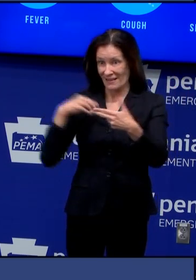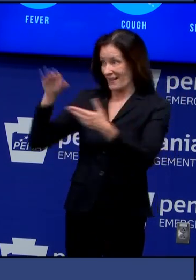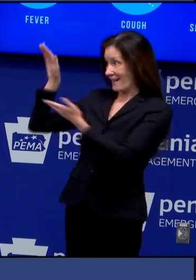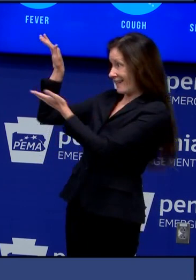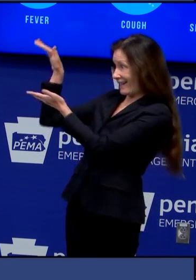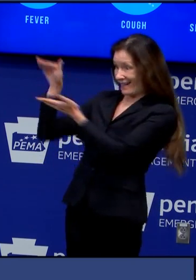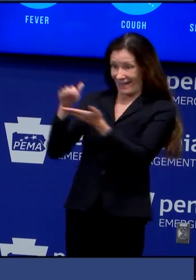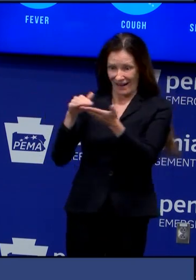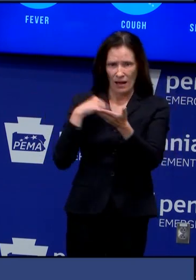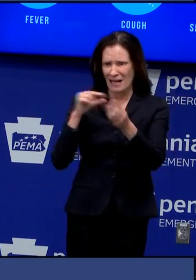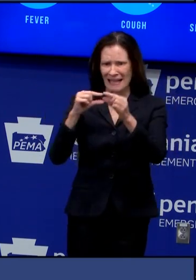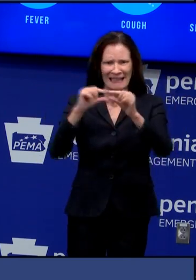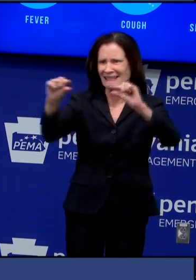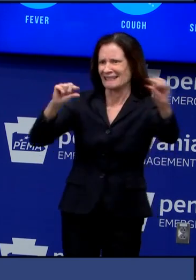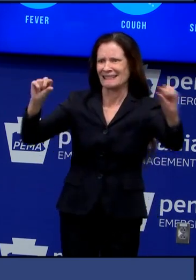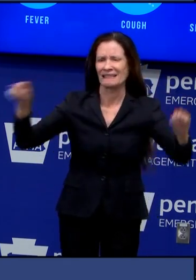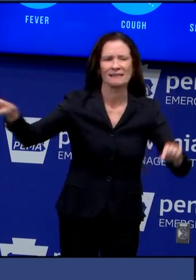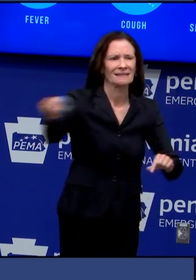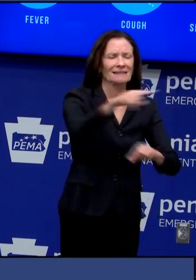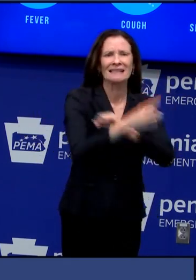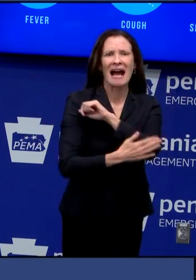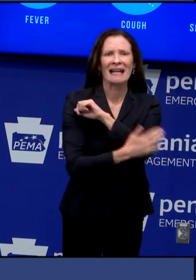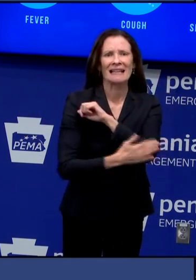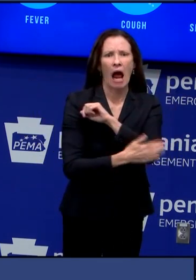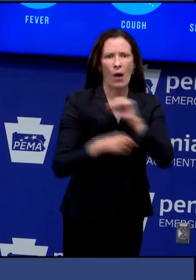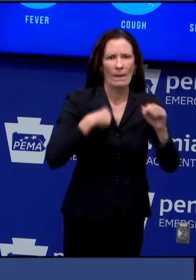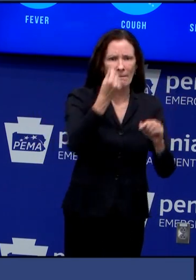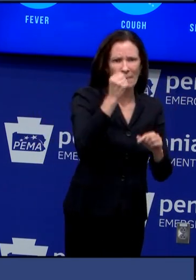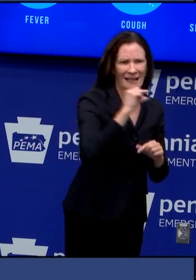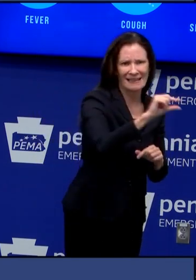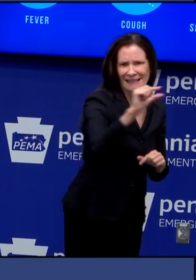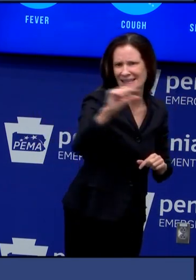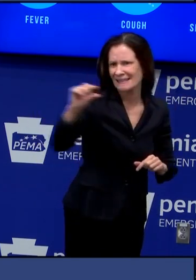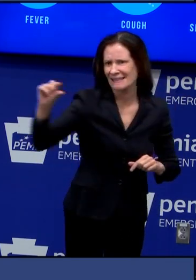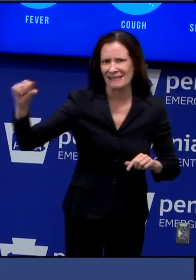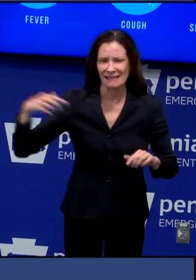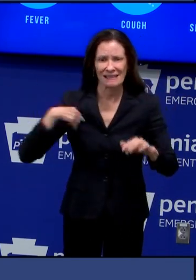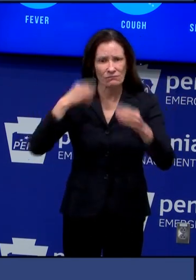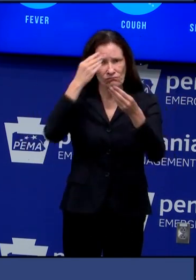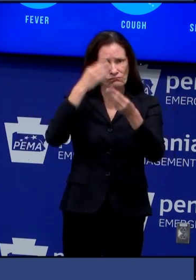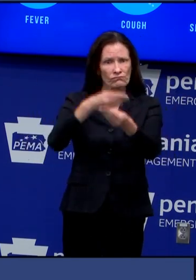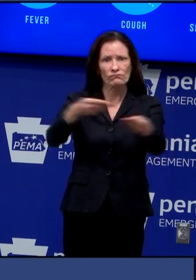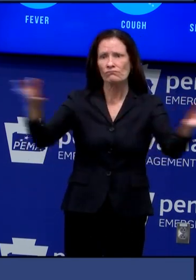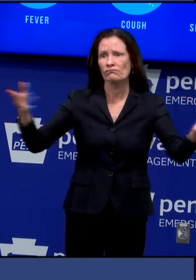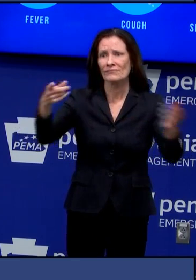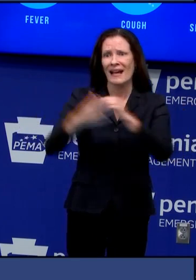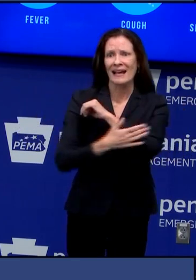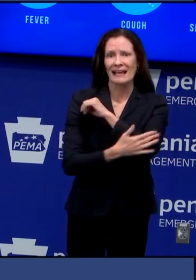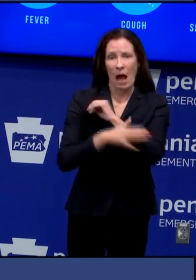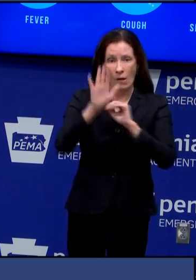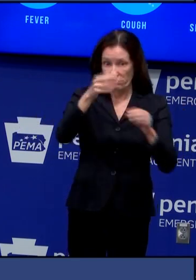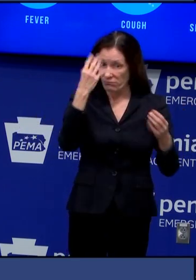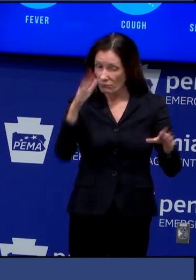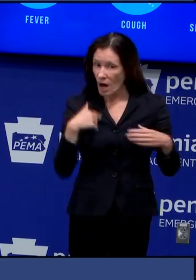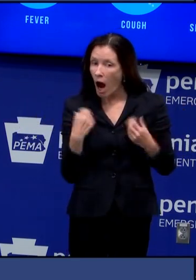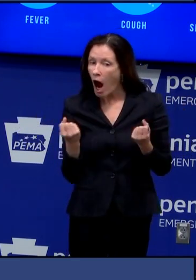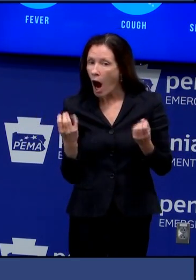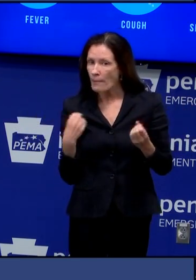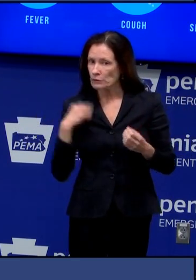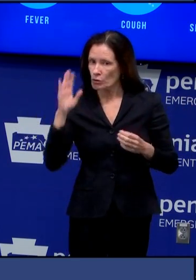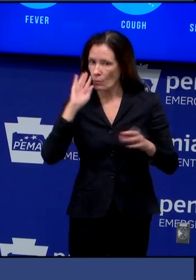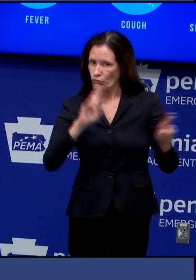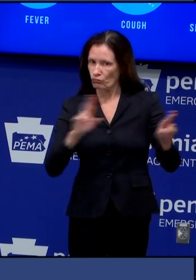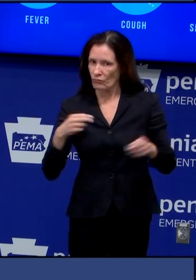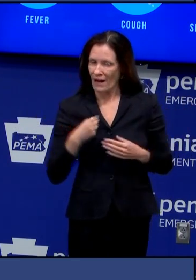last week we sent all the counties notifications of how much they could expect to receive and those funds can be used for things such as